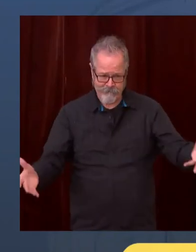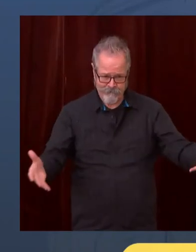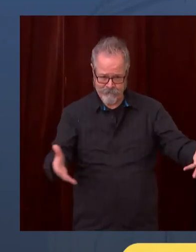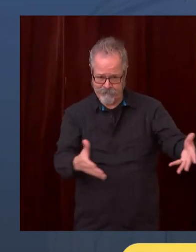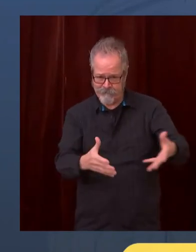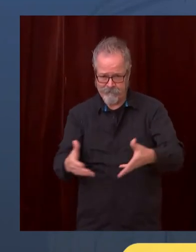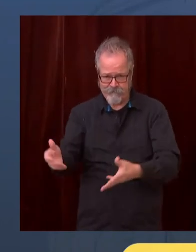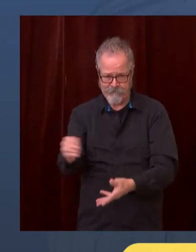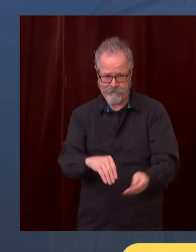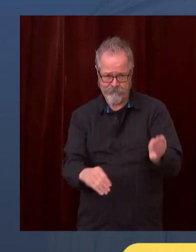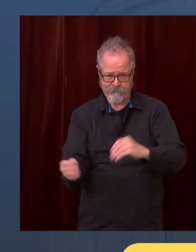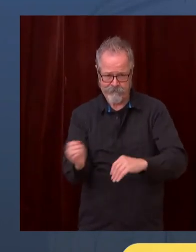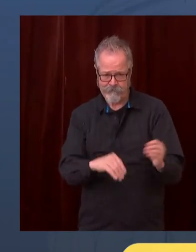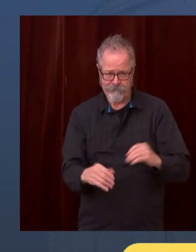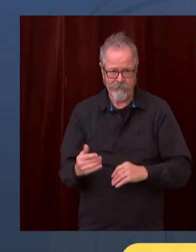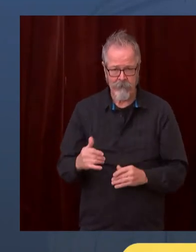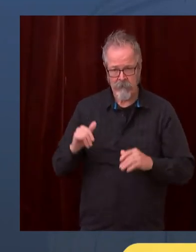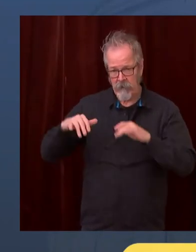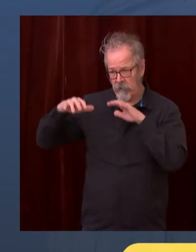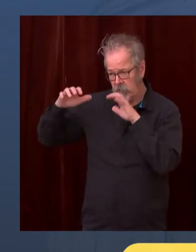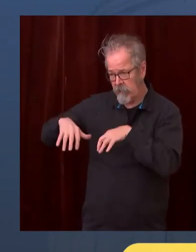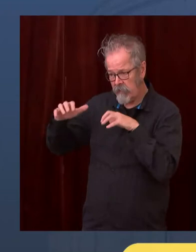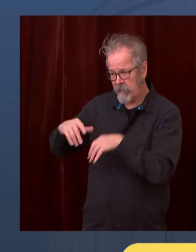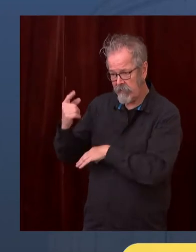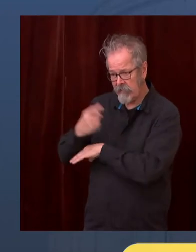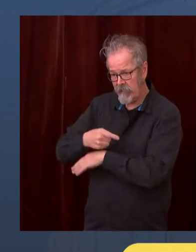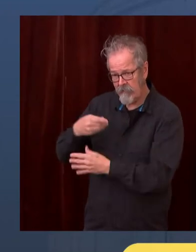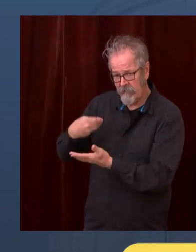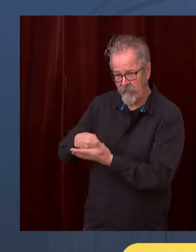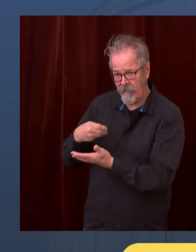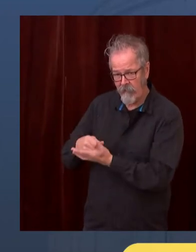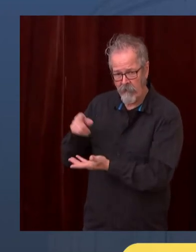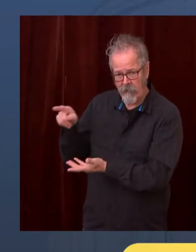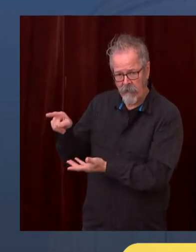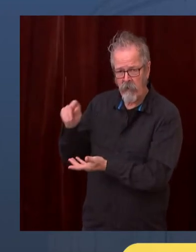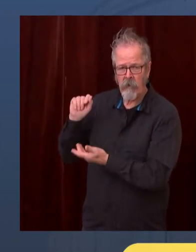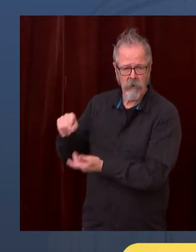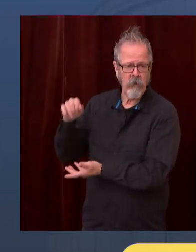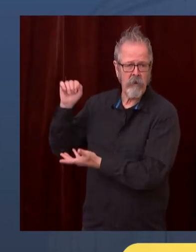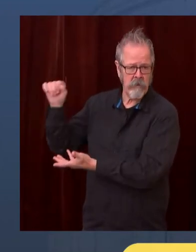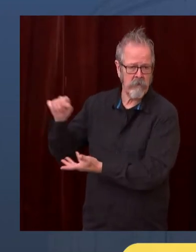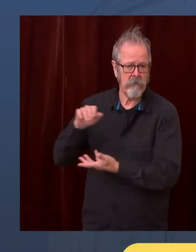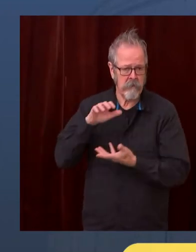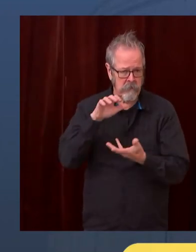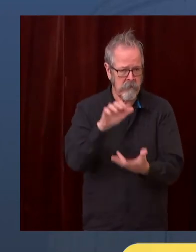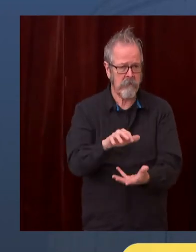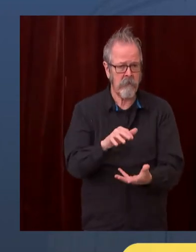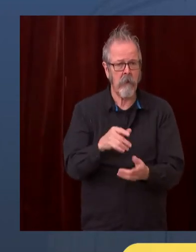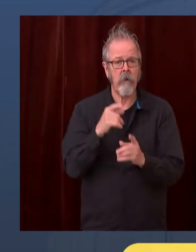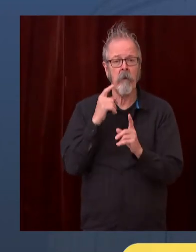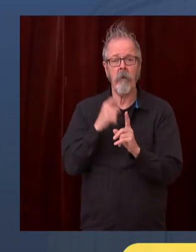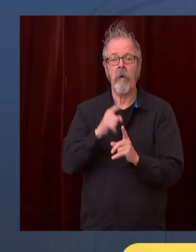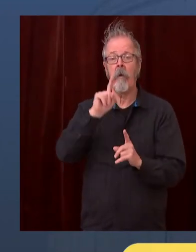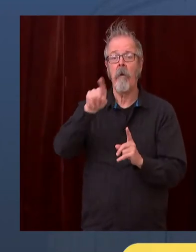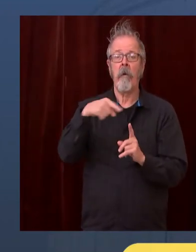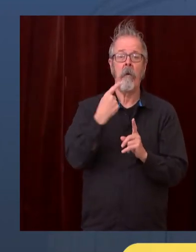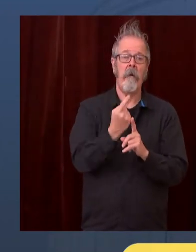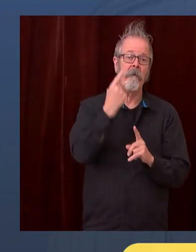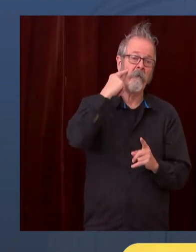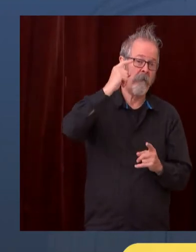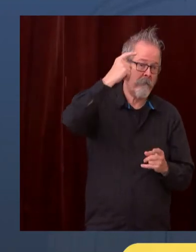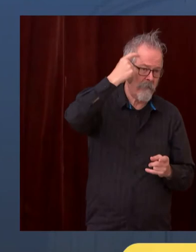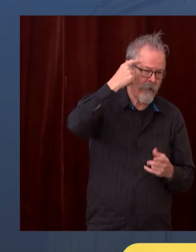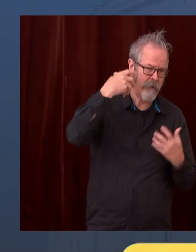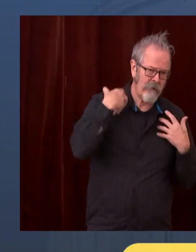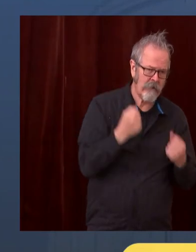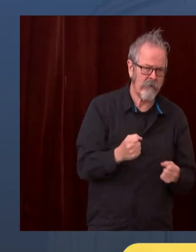just to keep our schools funded. That's going to be drained, given the multi-billion dollar hole in our budget already. So